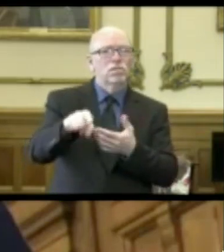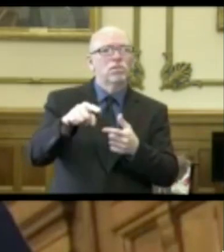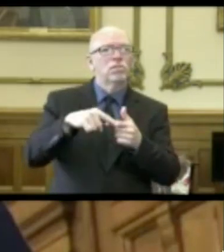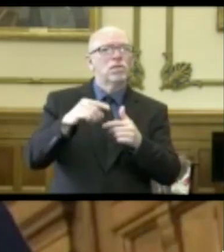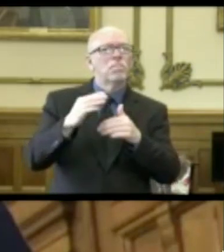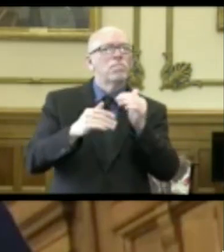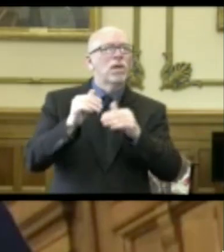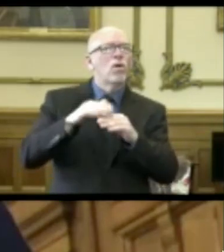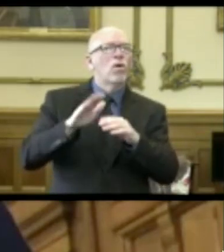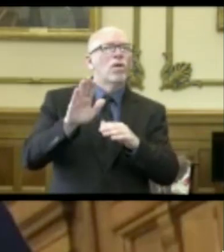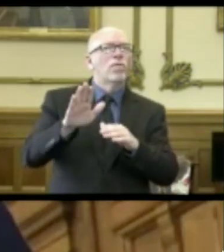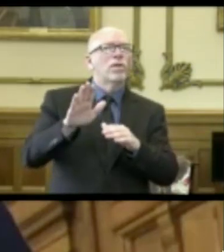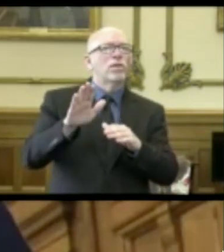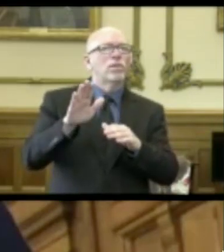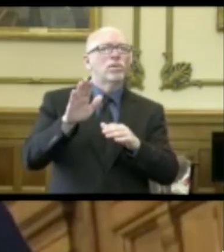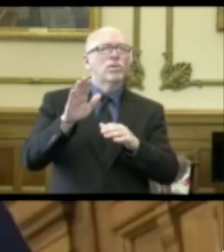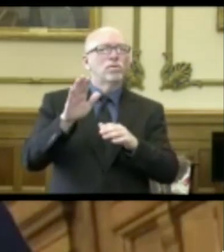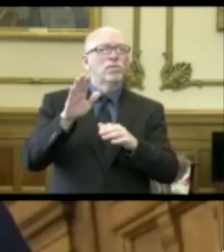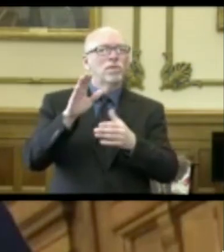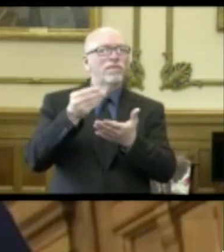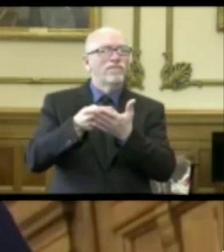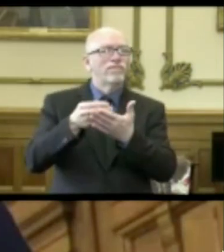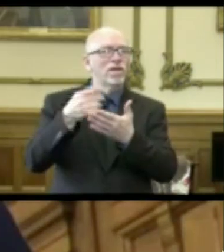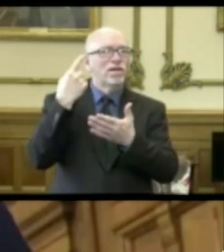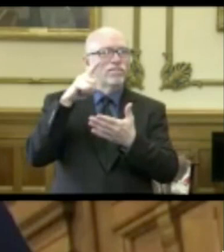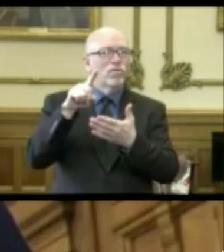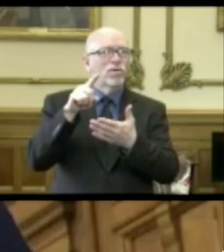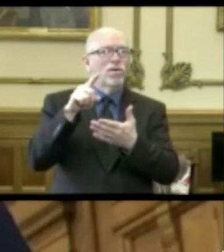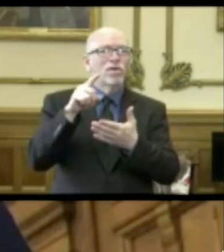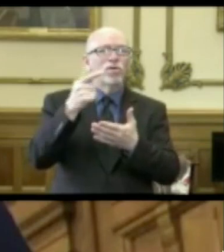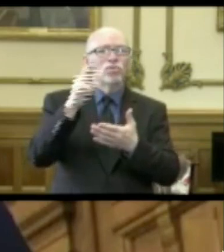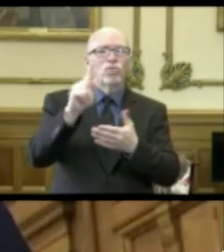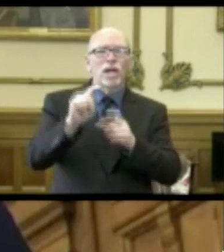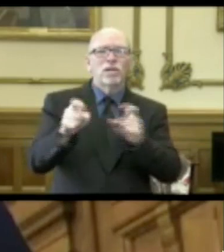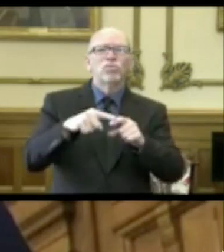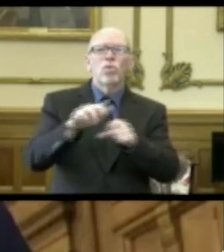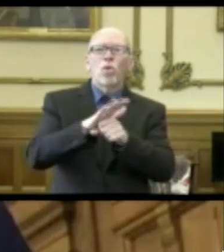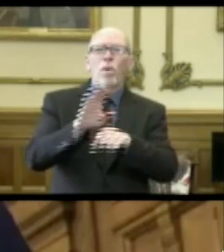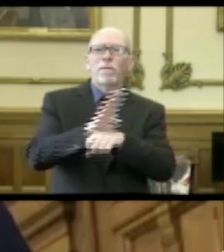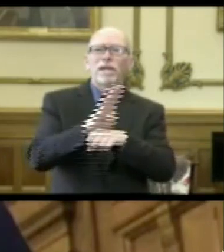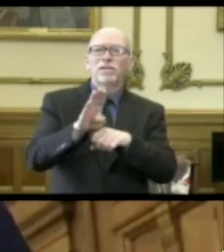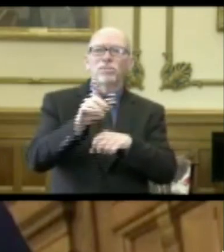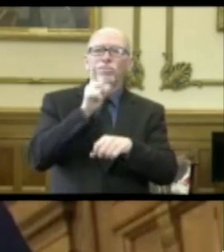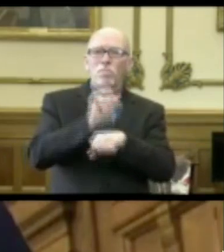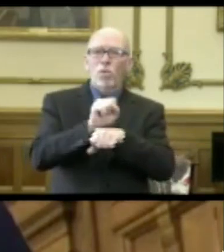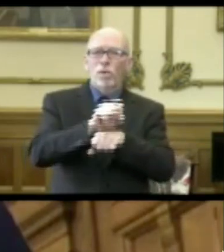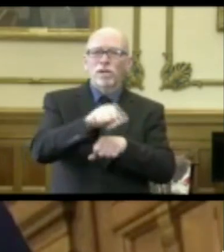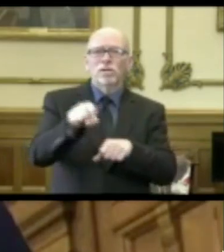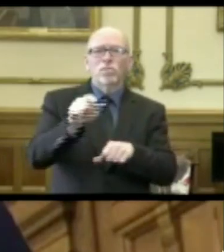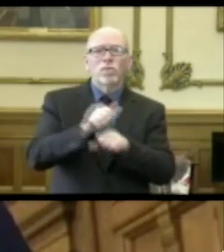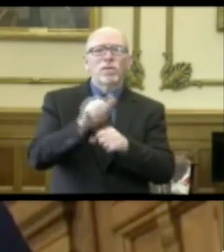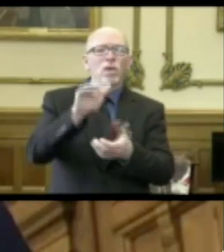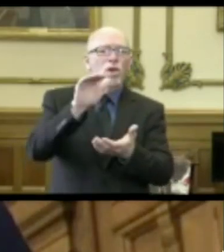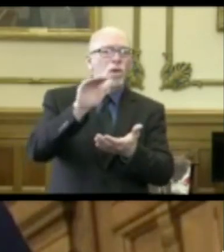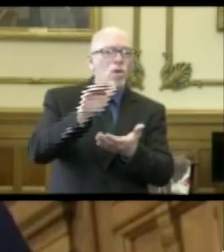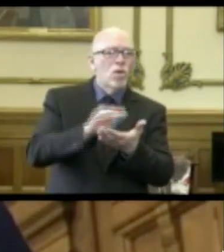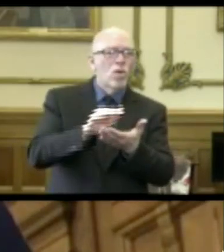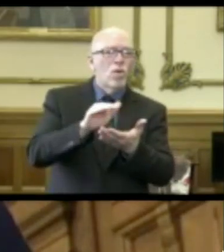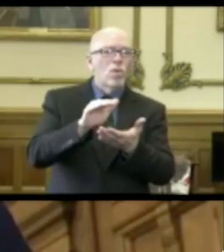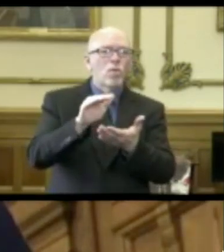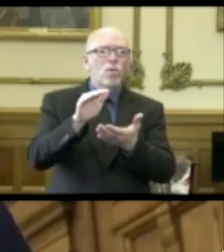upon the existing revolving loan fund to provide grants to local businesses with employees who have low and moderate income